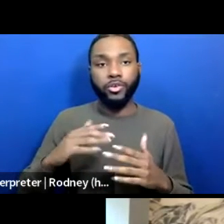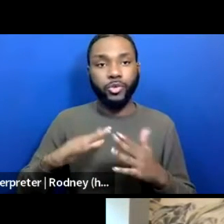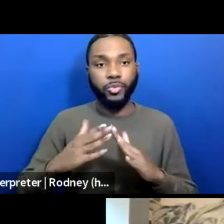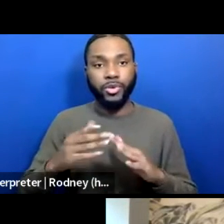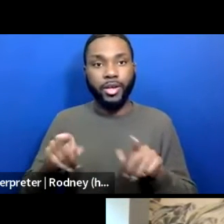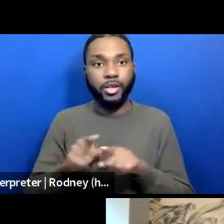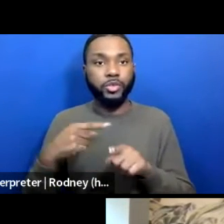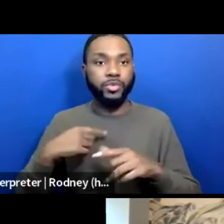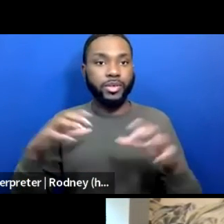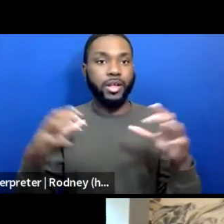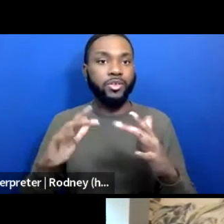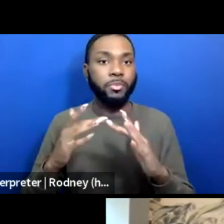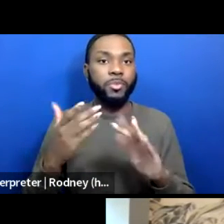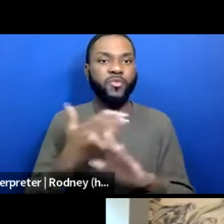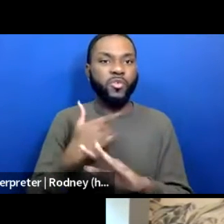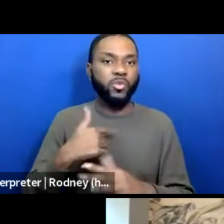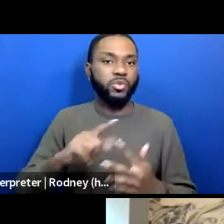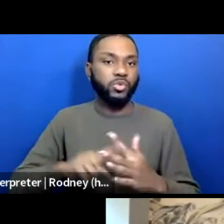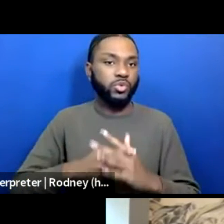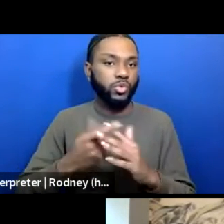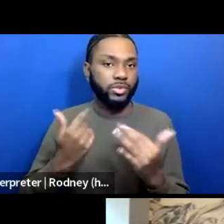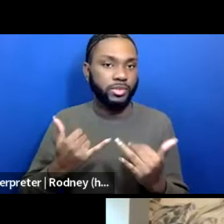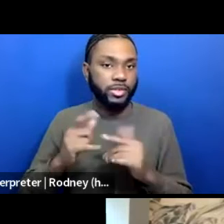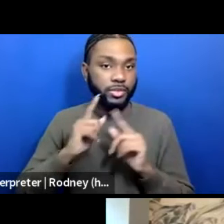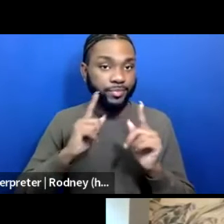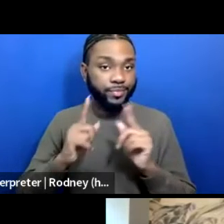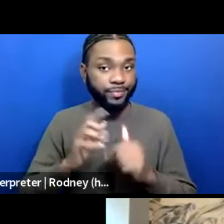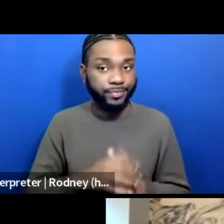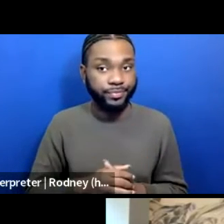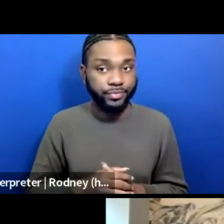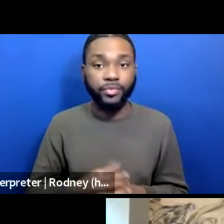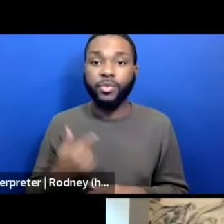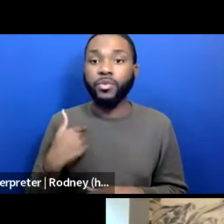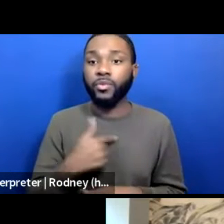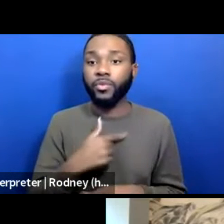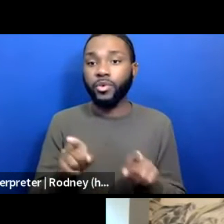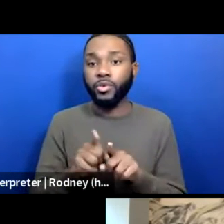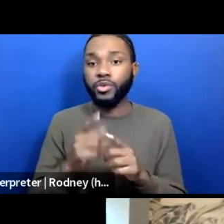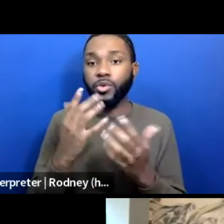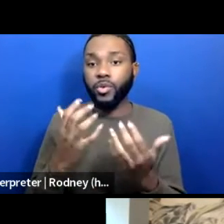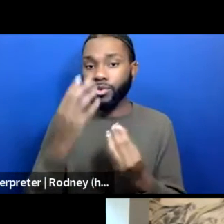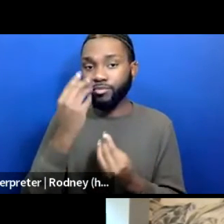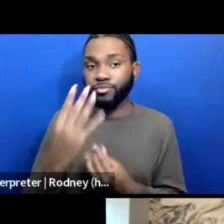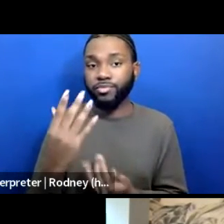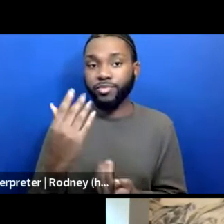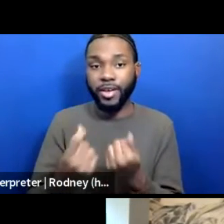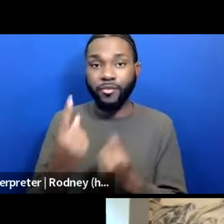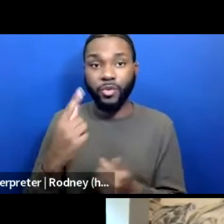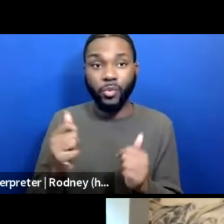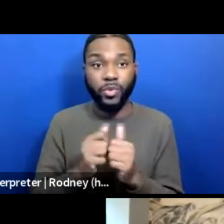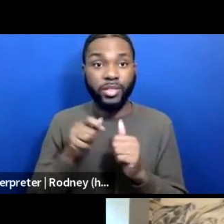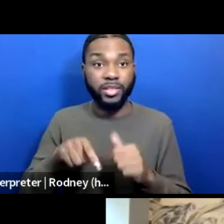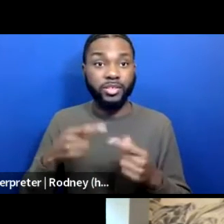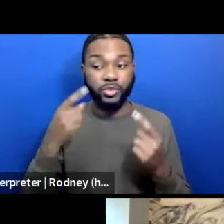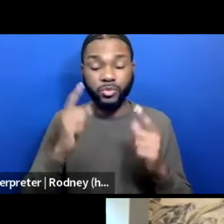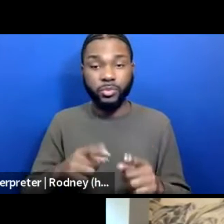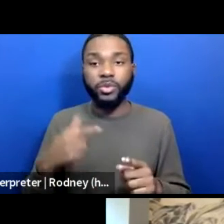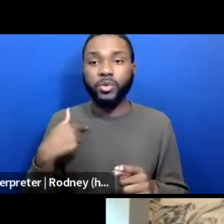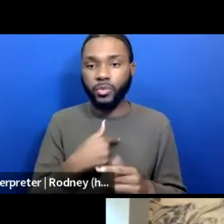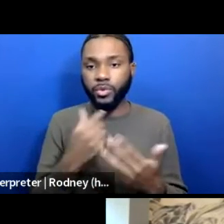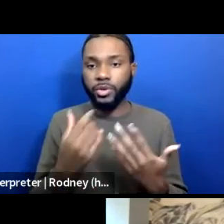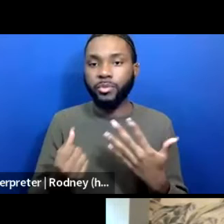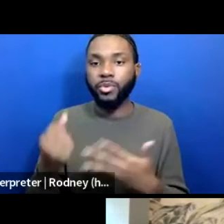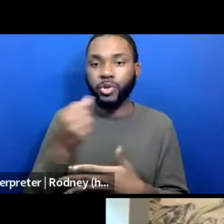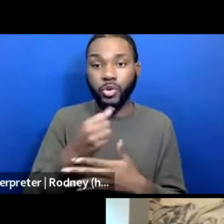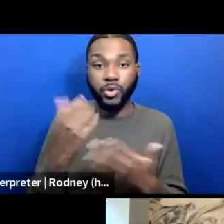before we engage in our conversation. And we want everyone to know with this agreement that we prioritize